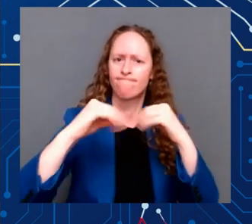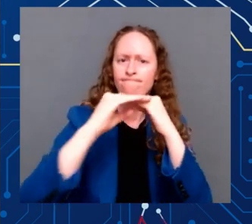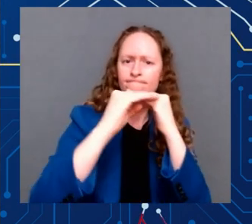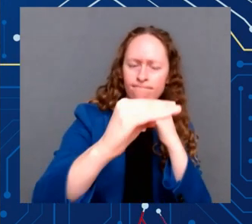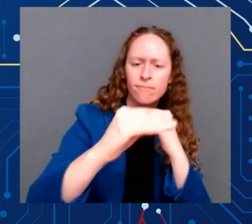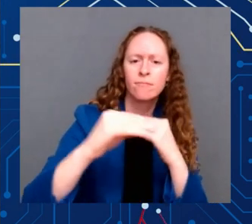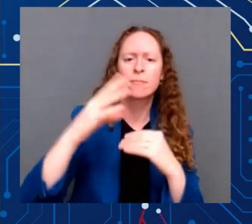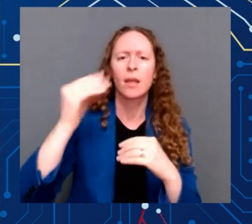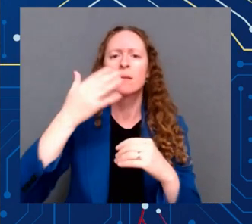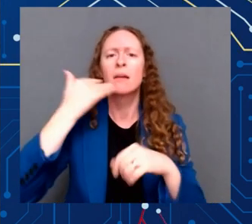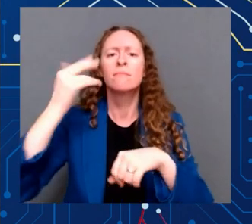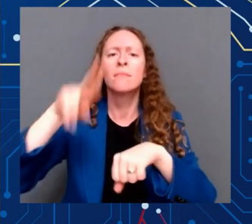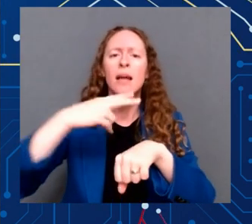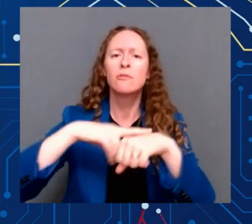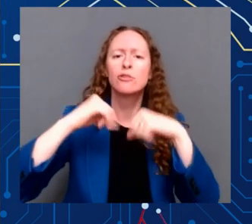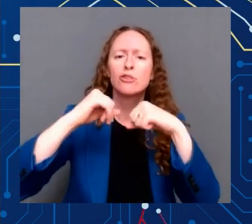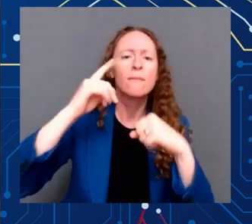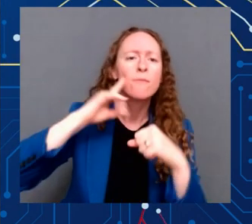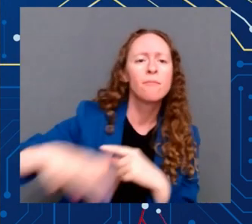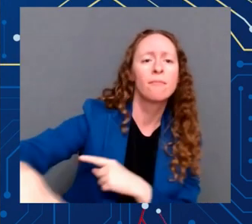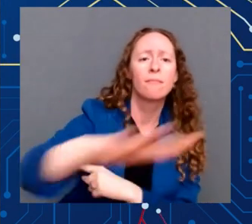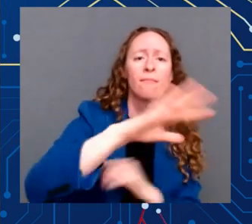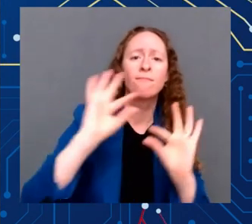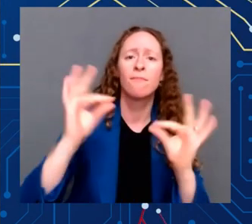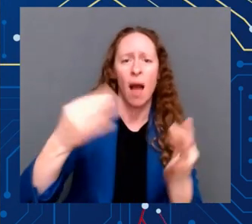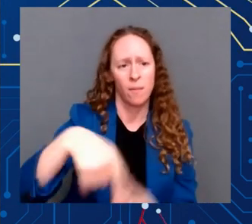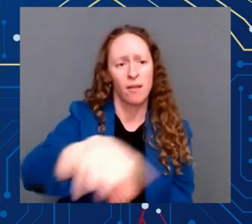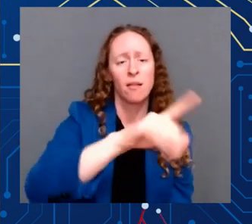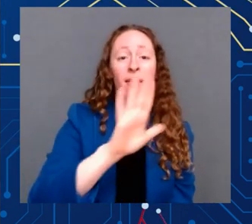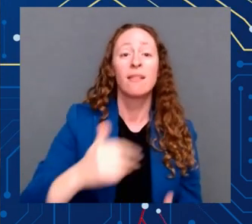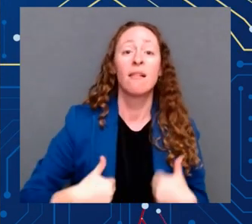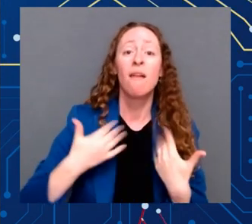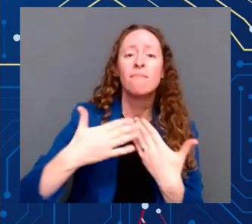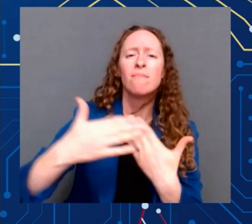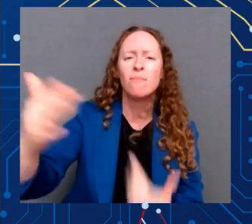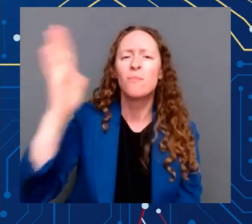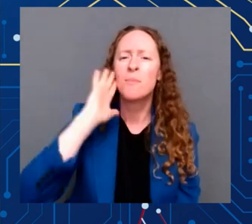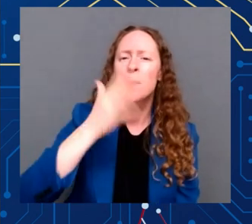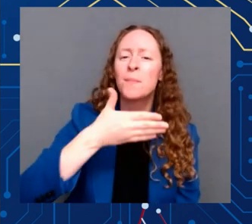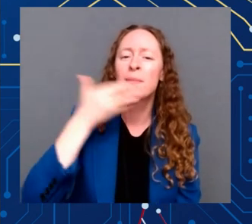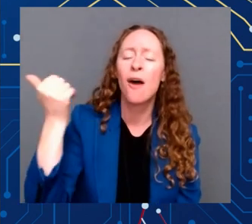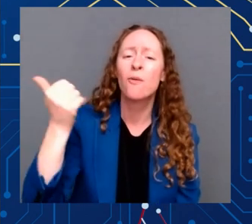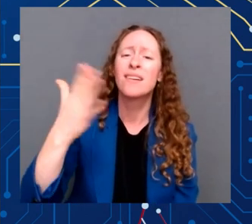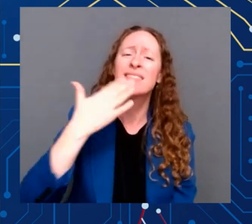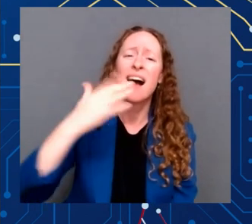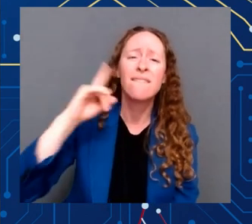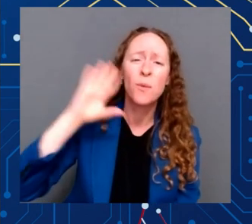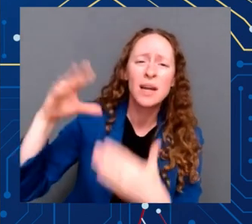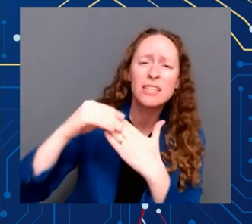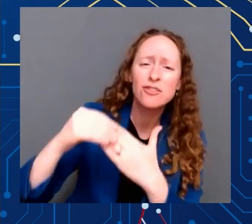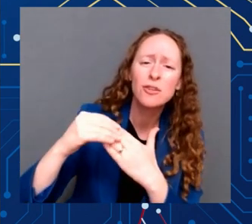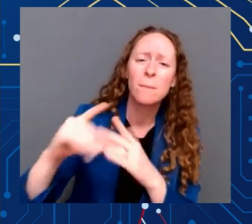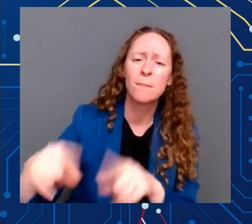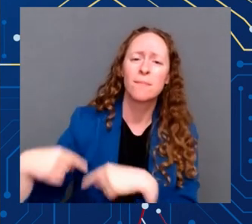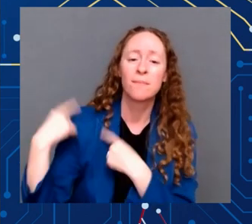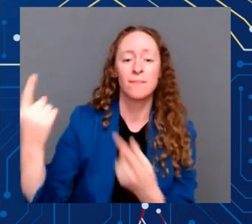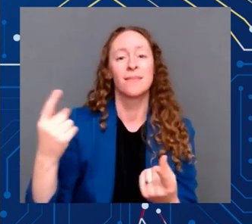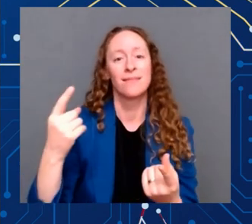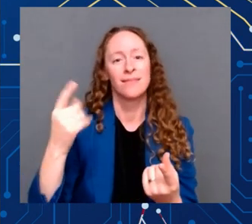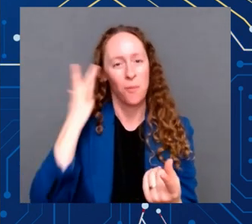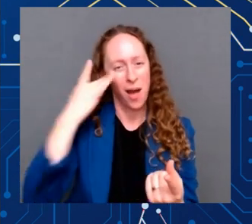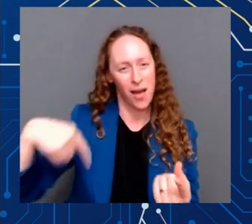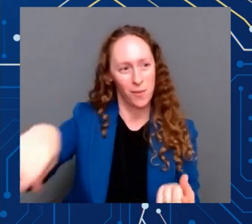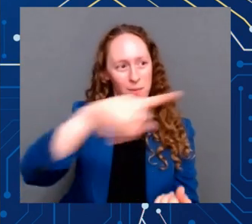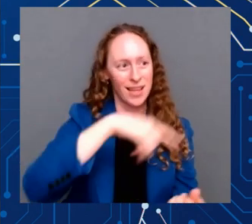thank you for your visionary, inspiring leadership that leaves brings us together today to ensure that America